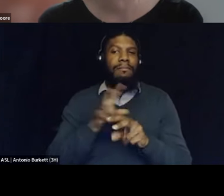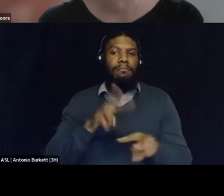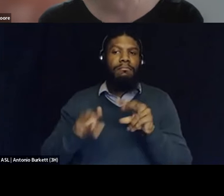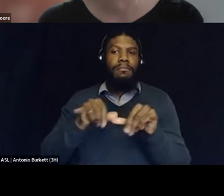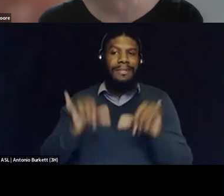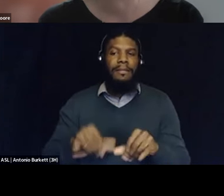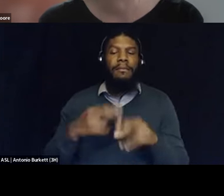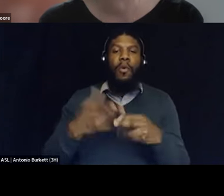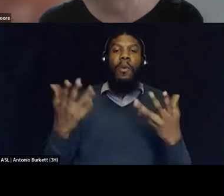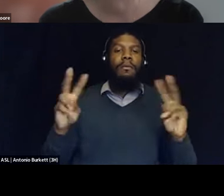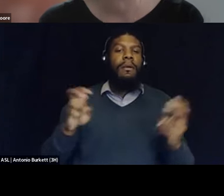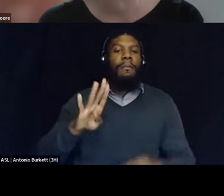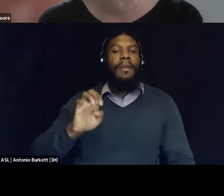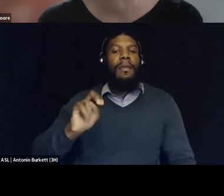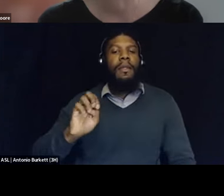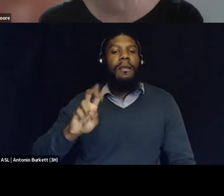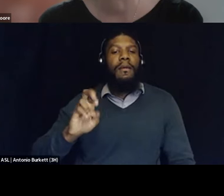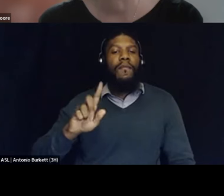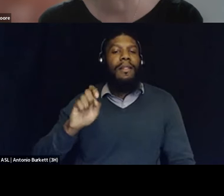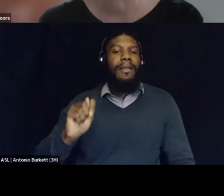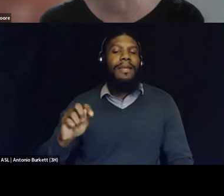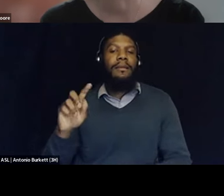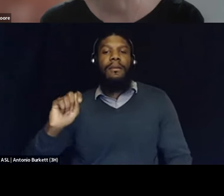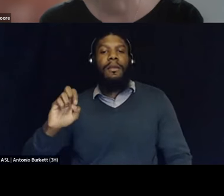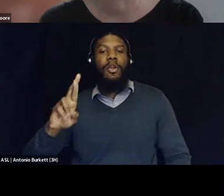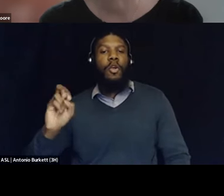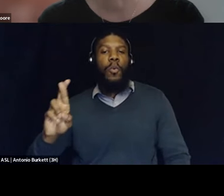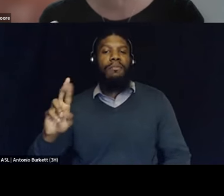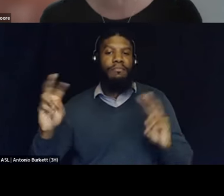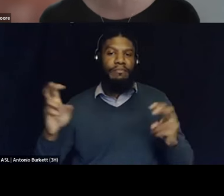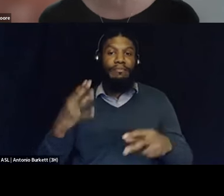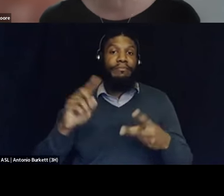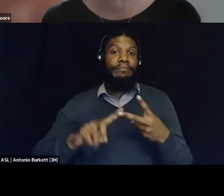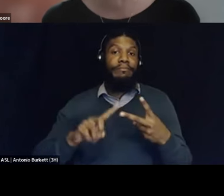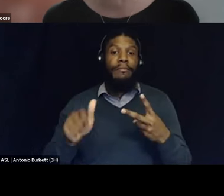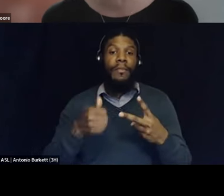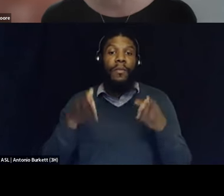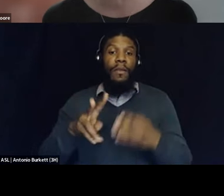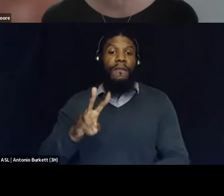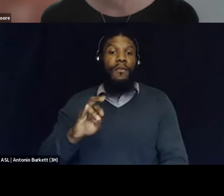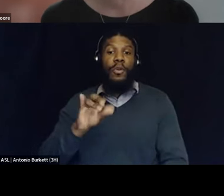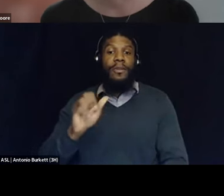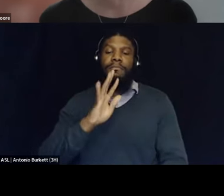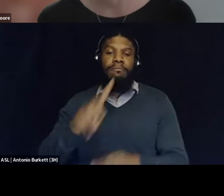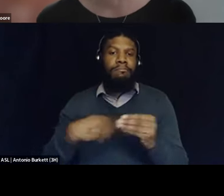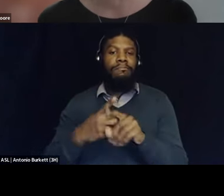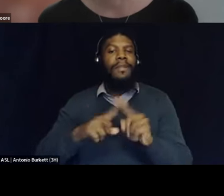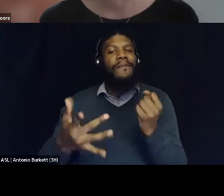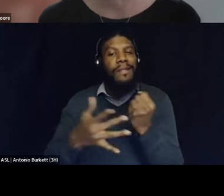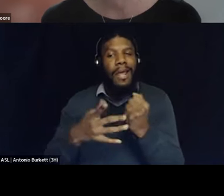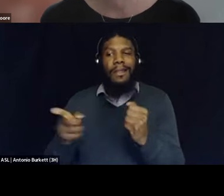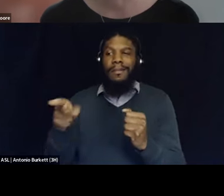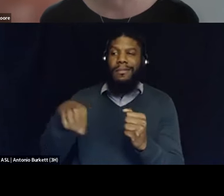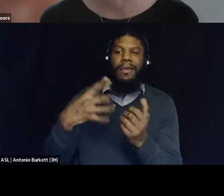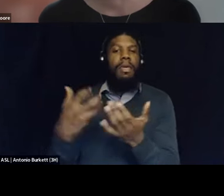was addressing how proponents of automated decision-making and predictive analytic technologies that are being sort of leaned on